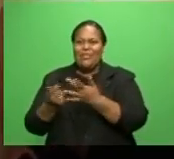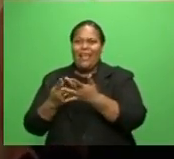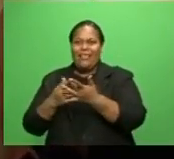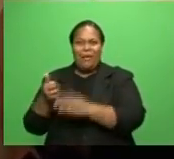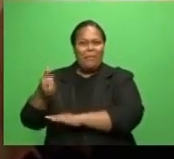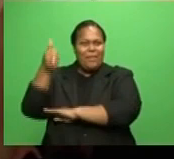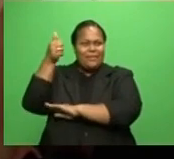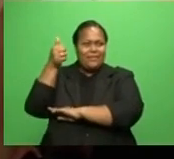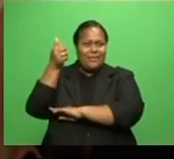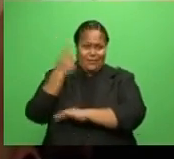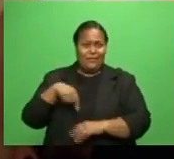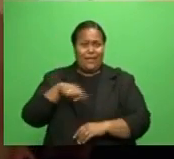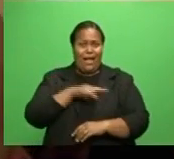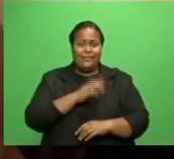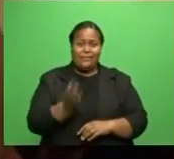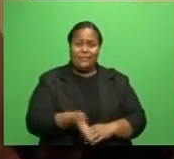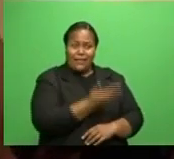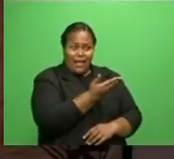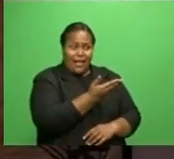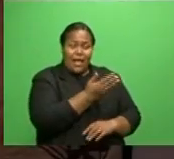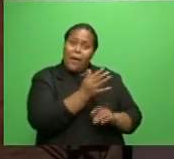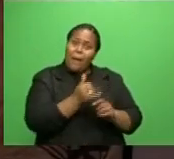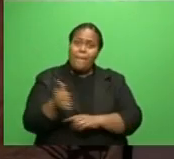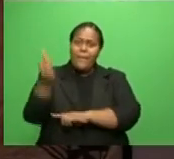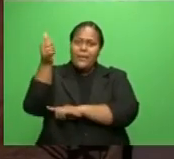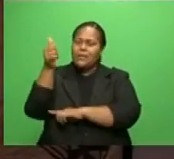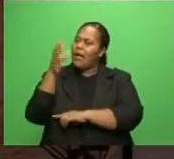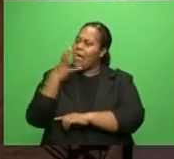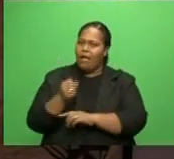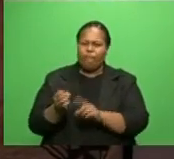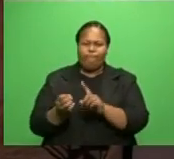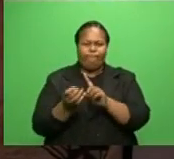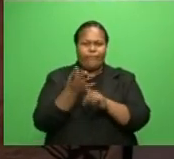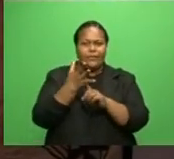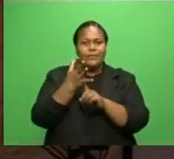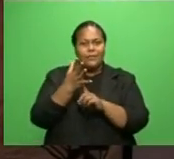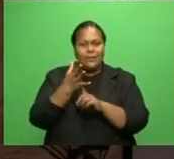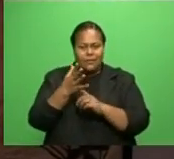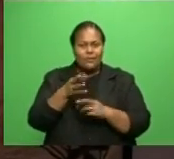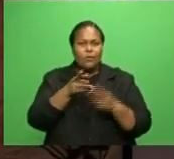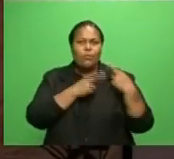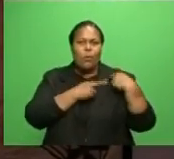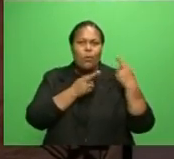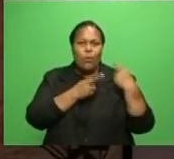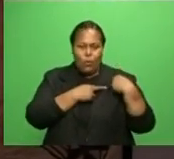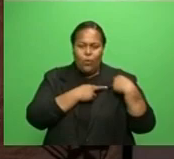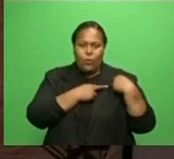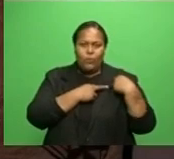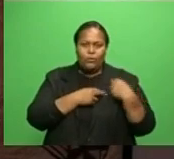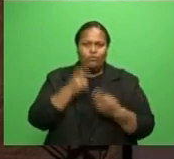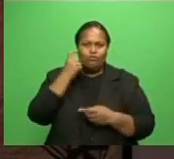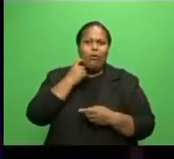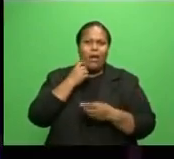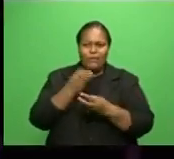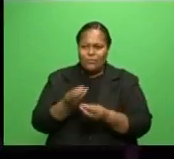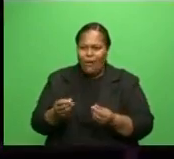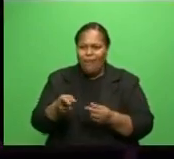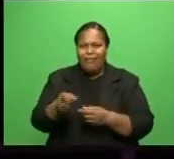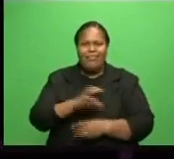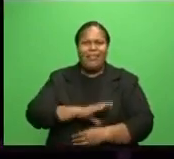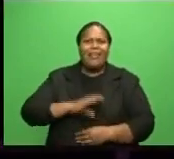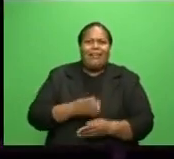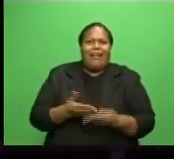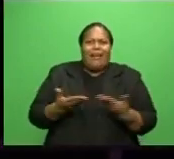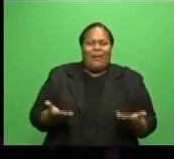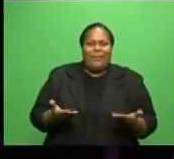ambassadors, I think, have a unique obligation to adhere to that from a unique station and represent